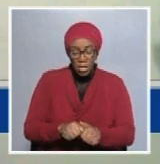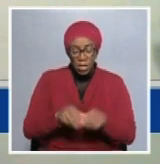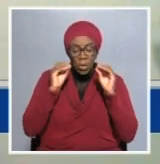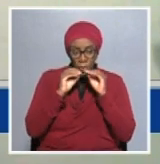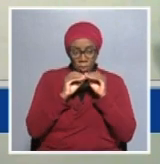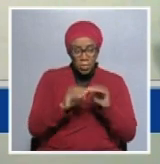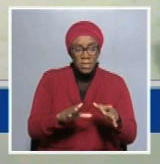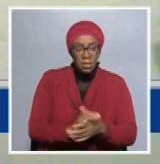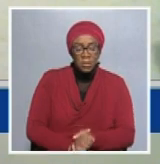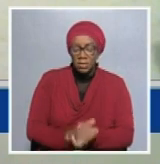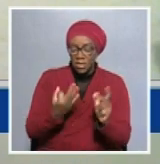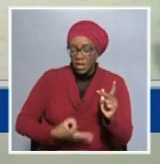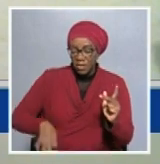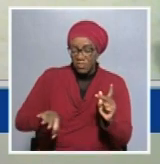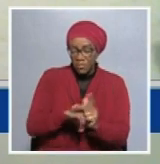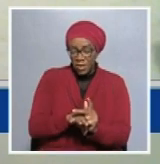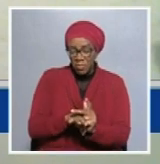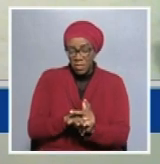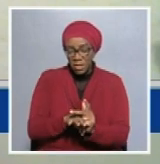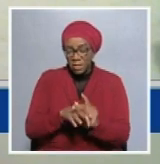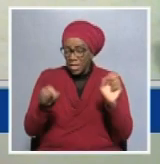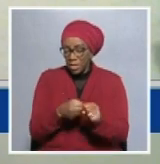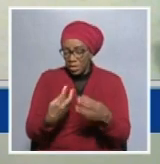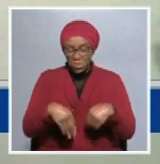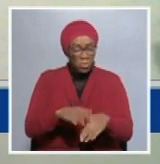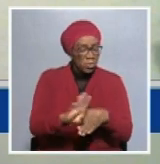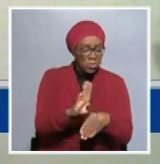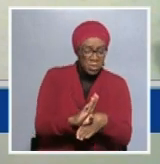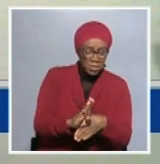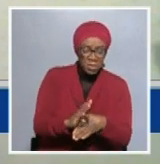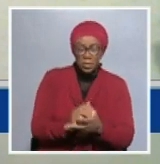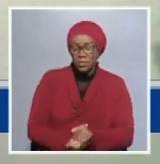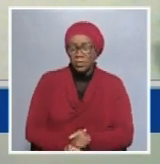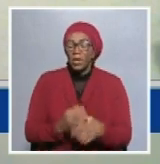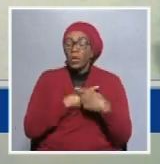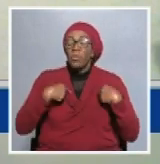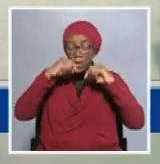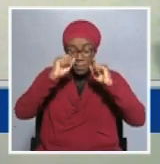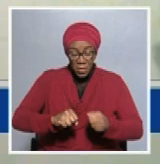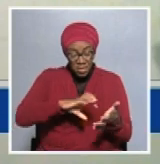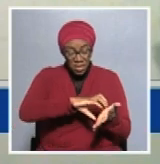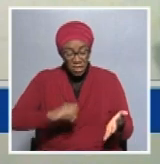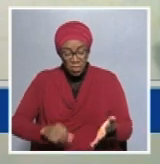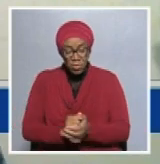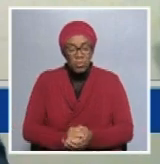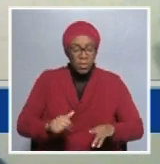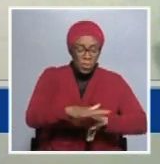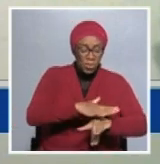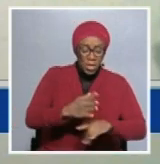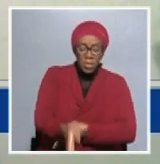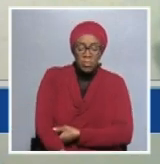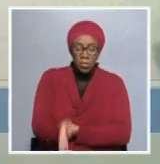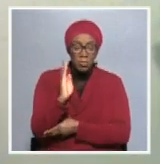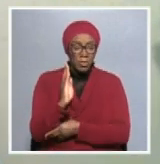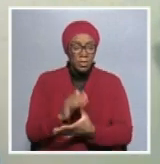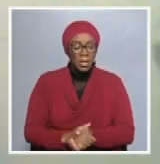farmers cannot breathe. We need to remove the VCF, but they can breathe because it opens up an economic opportunity. But